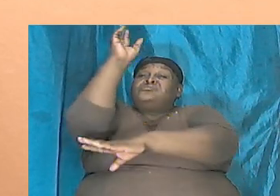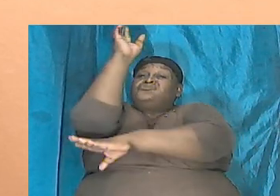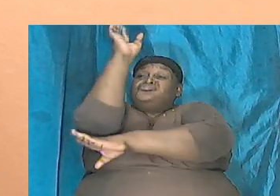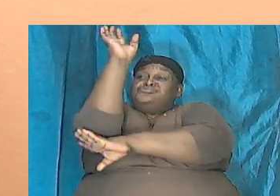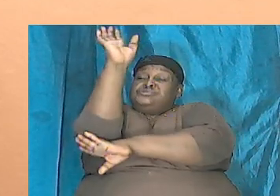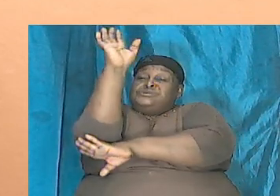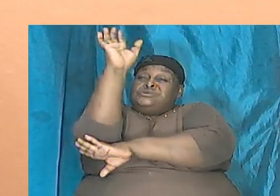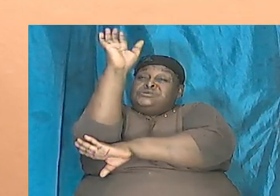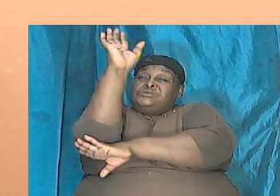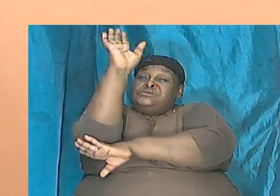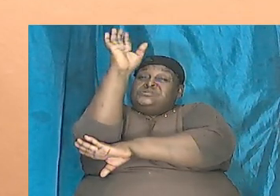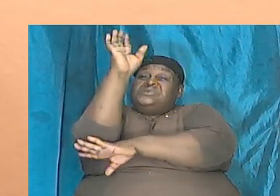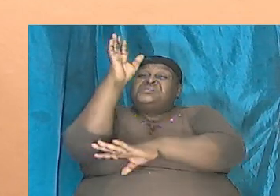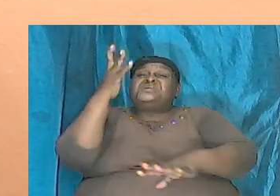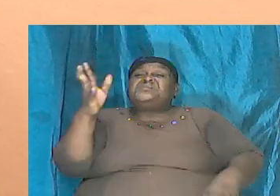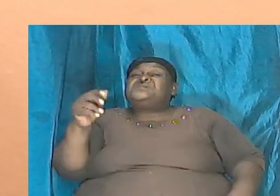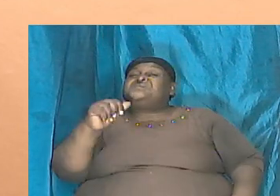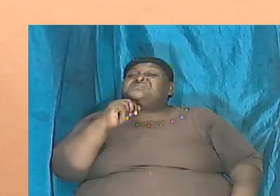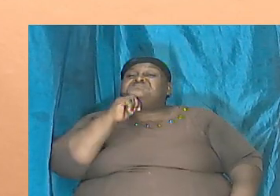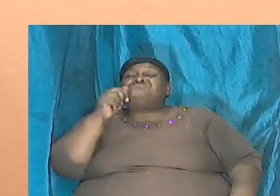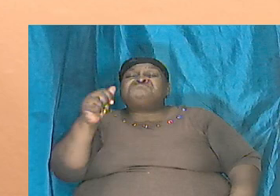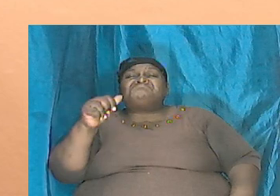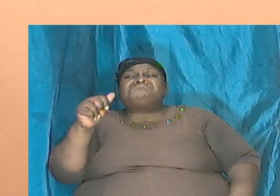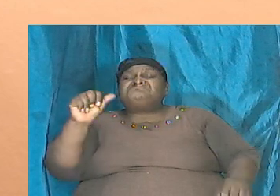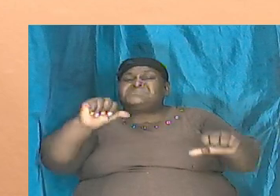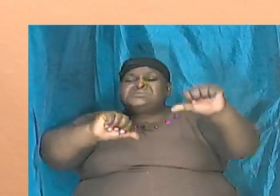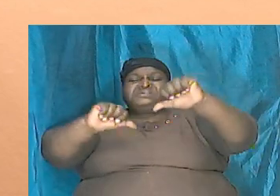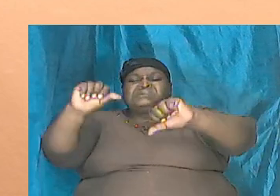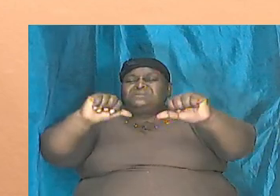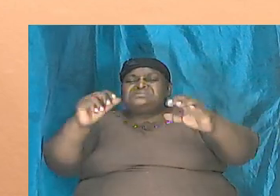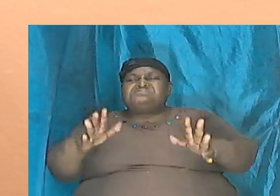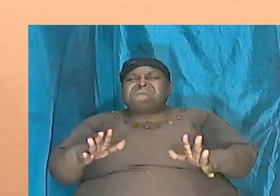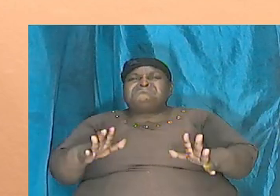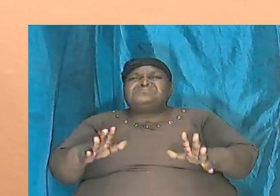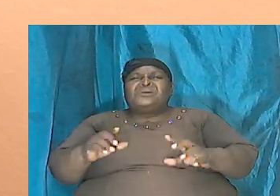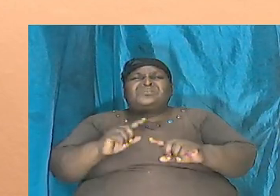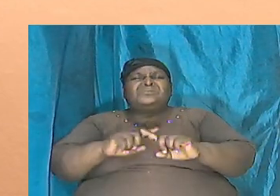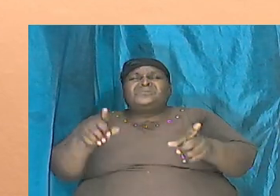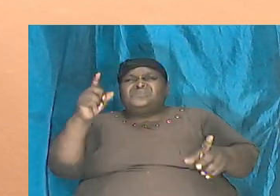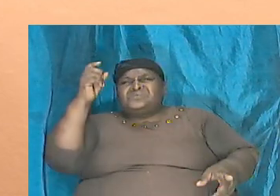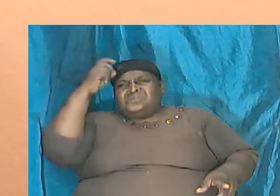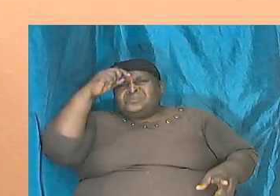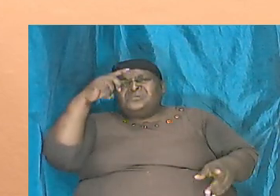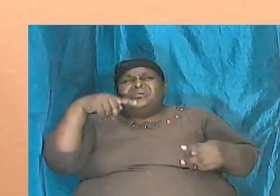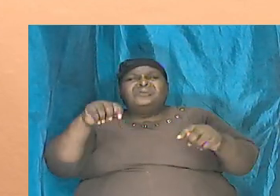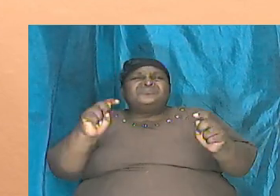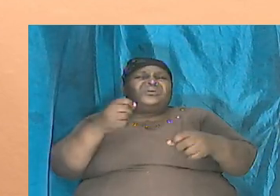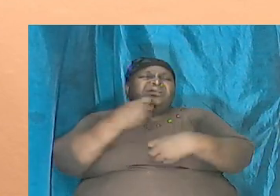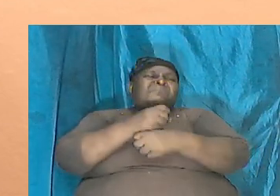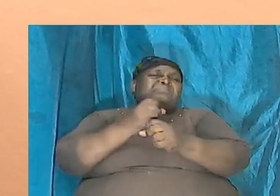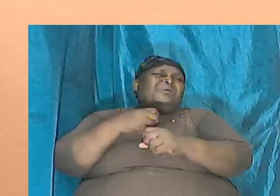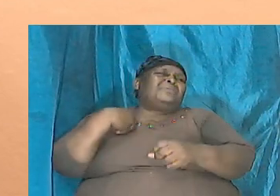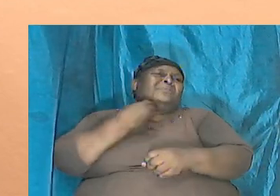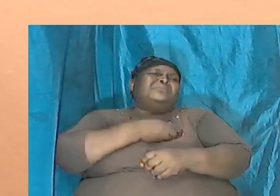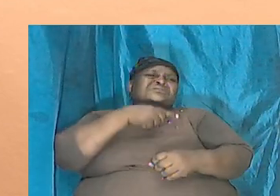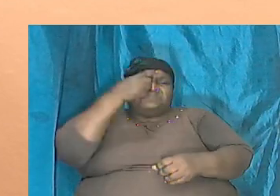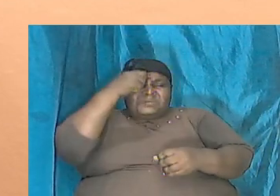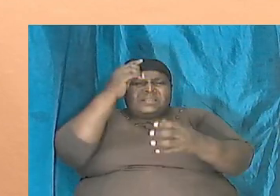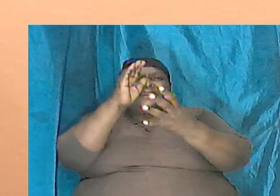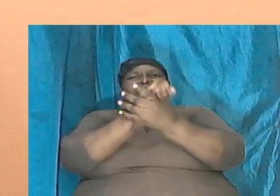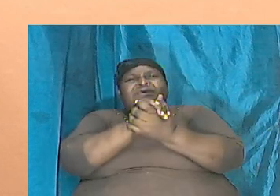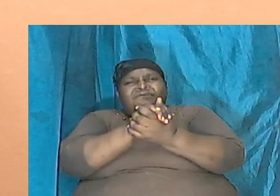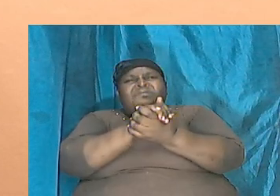these skeptics are not even smart they're trying to let us believe and they somehow